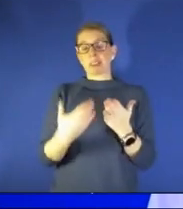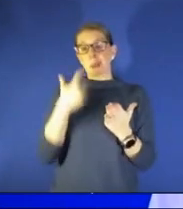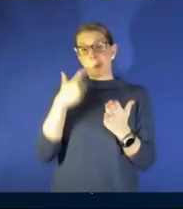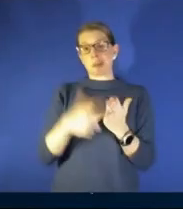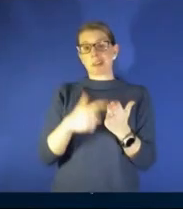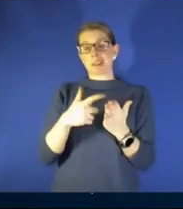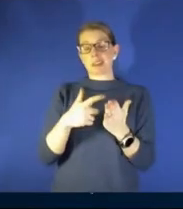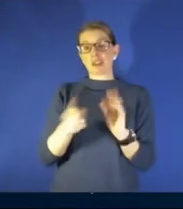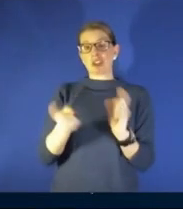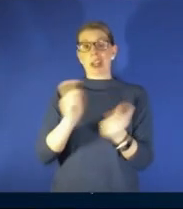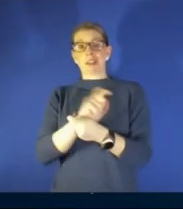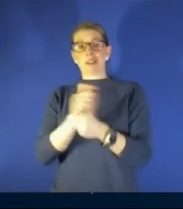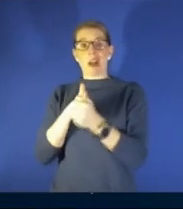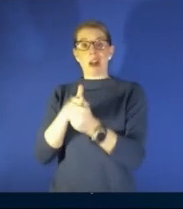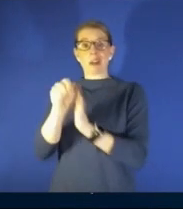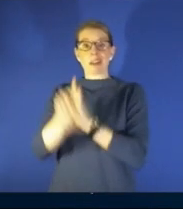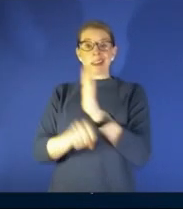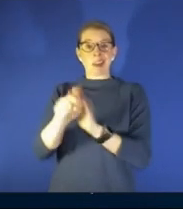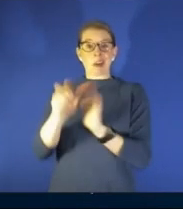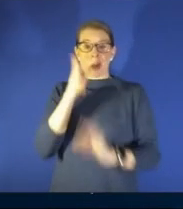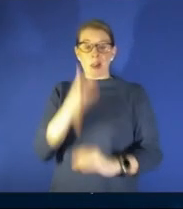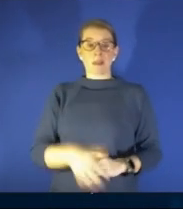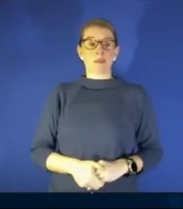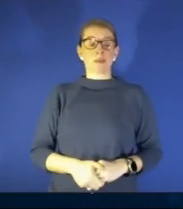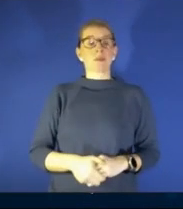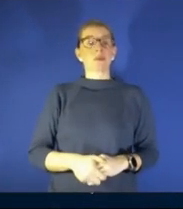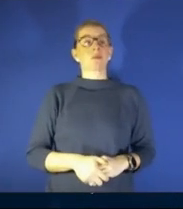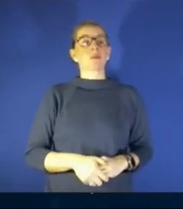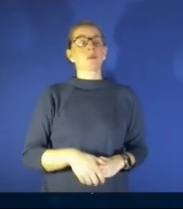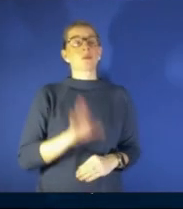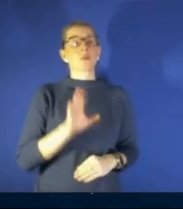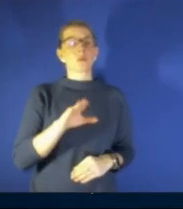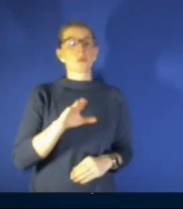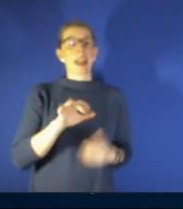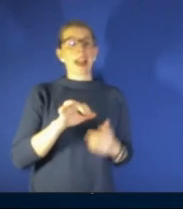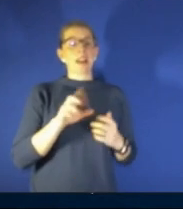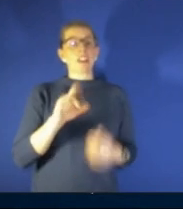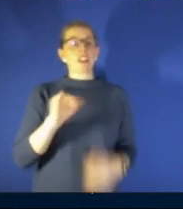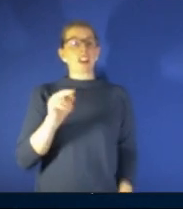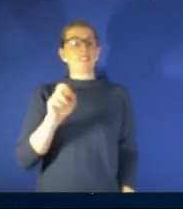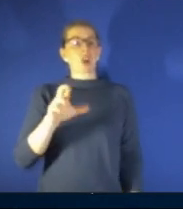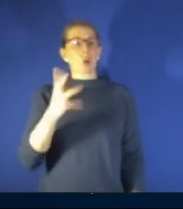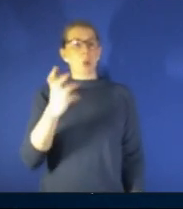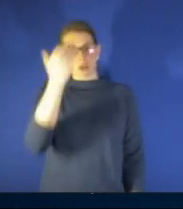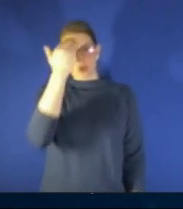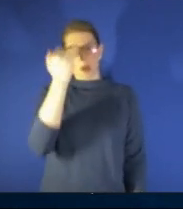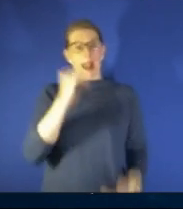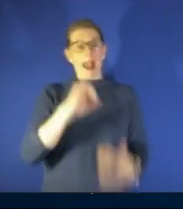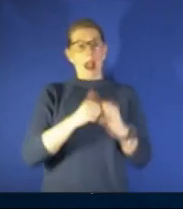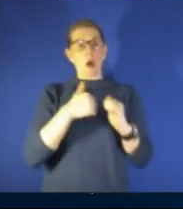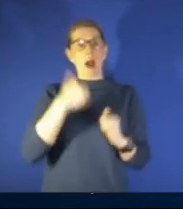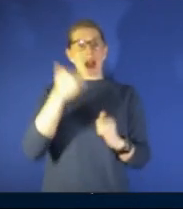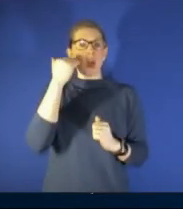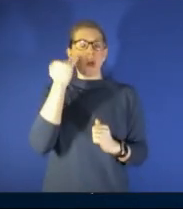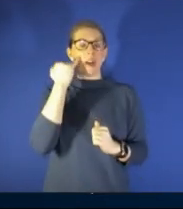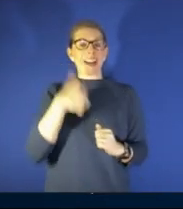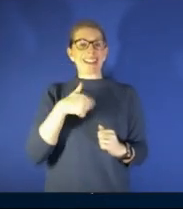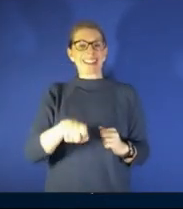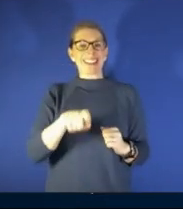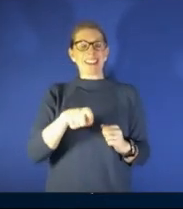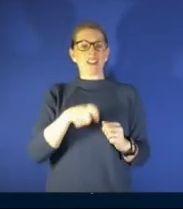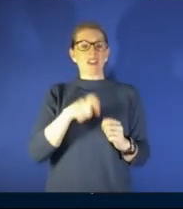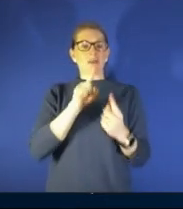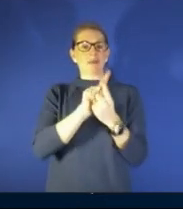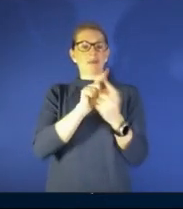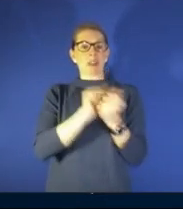jennifer wants to know dr dobinski how do i know if i need to see a neurologist what signs would i look for and